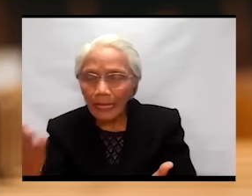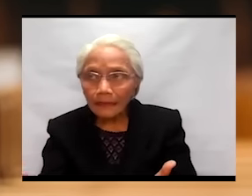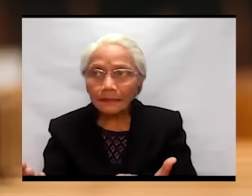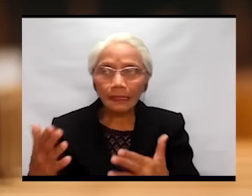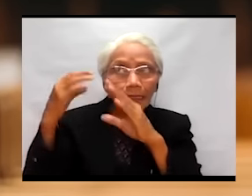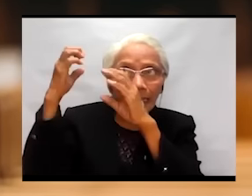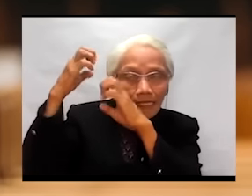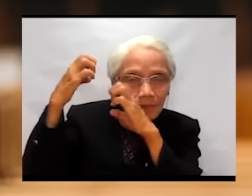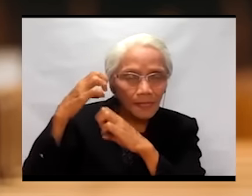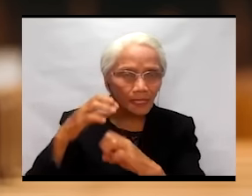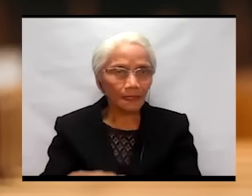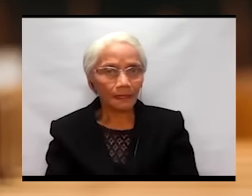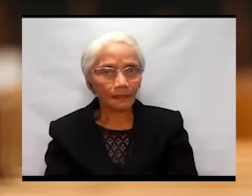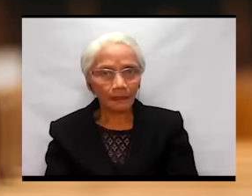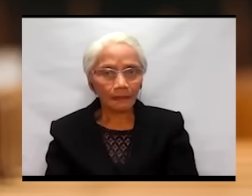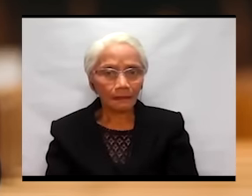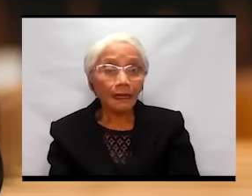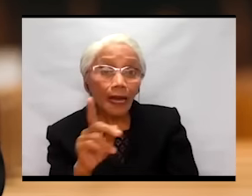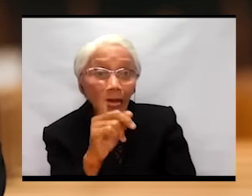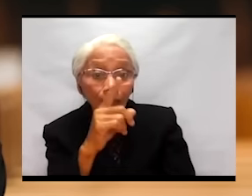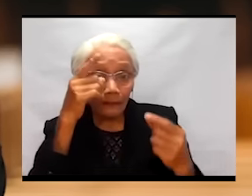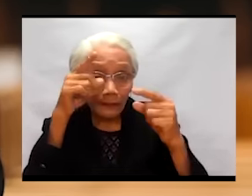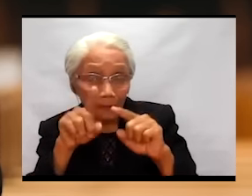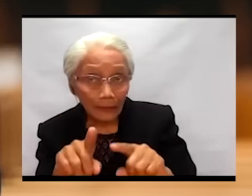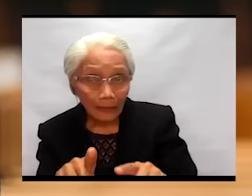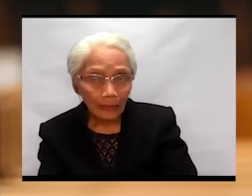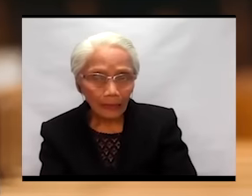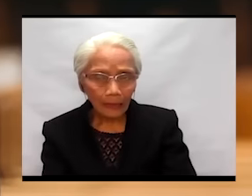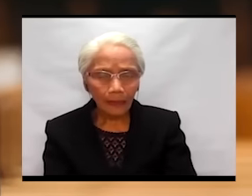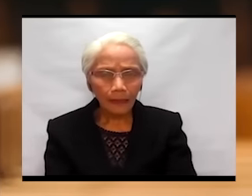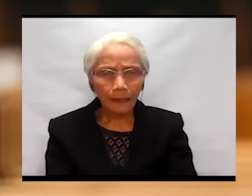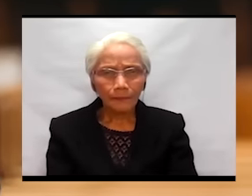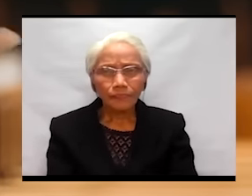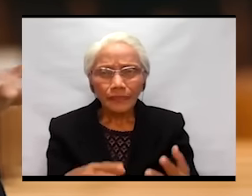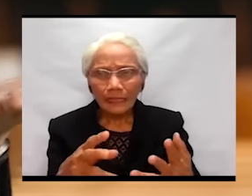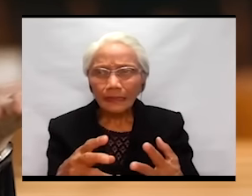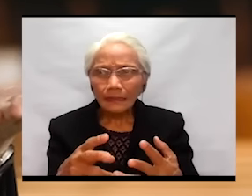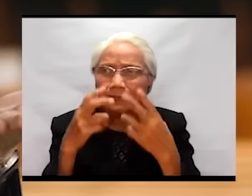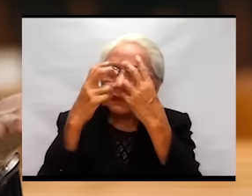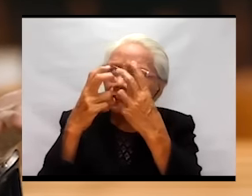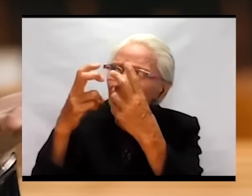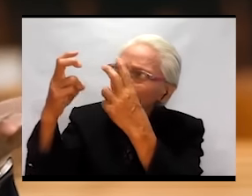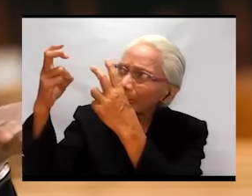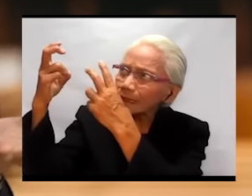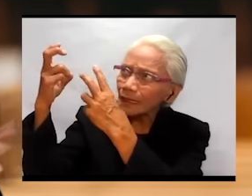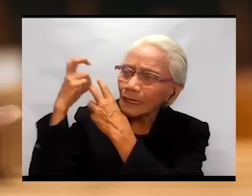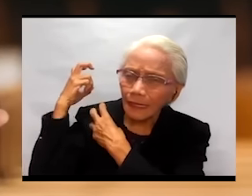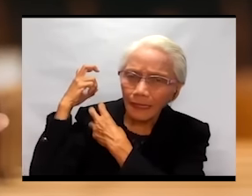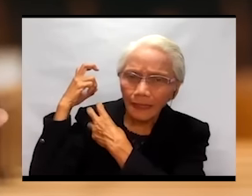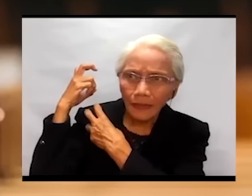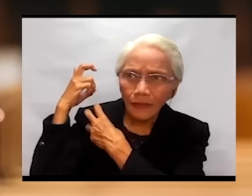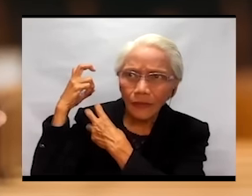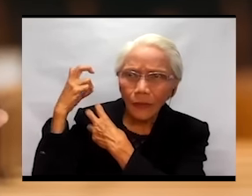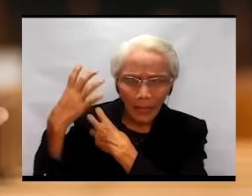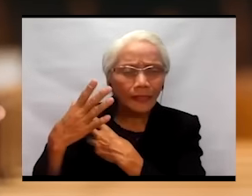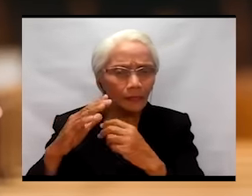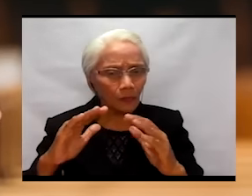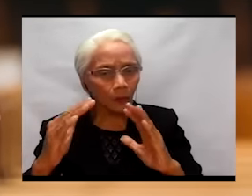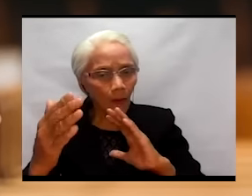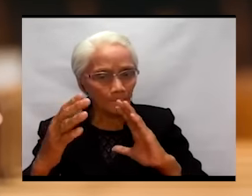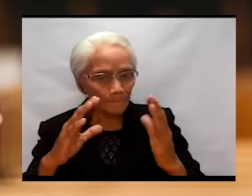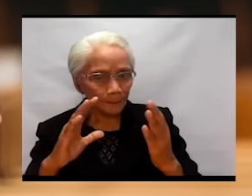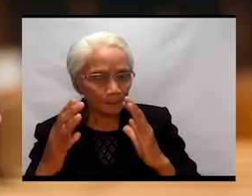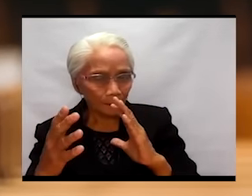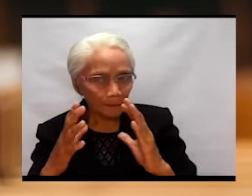was to look back and to compare my present condition